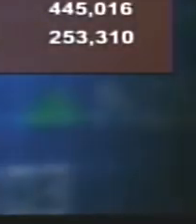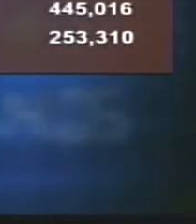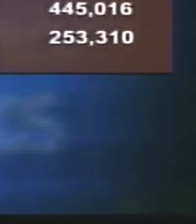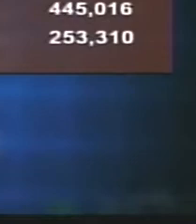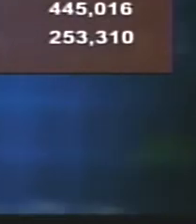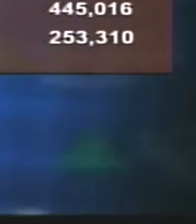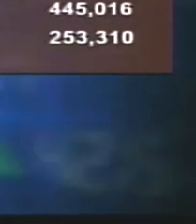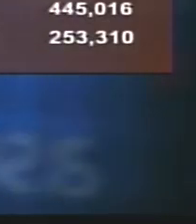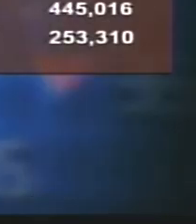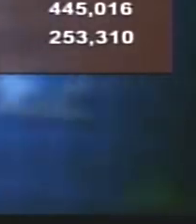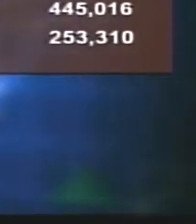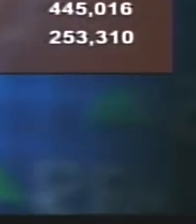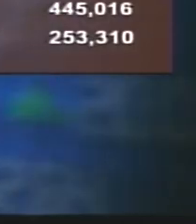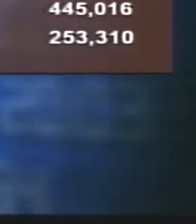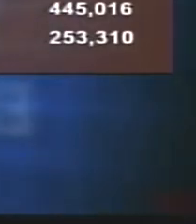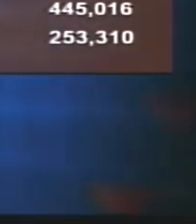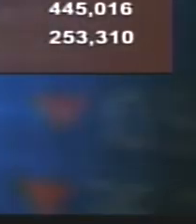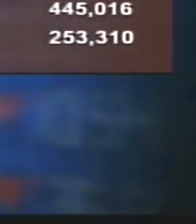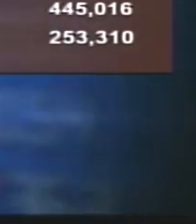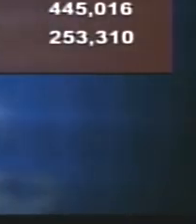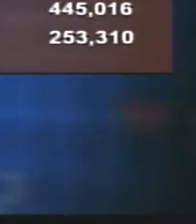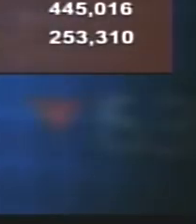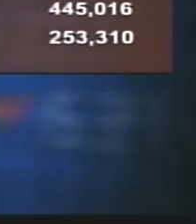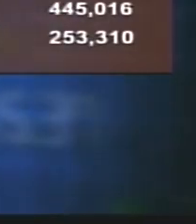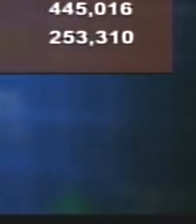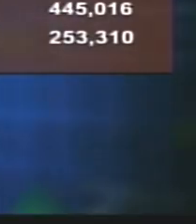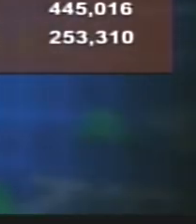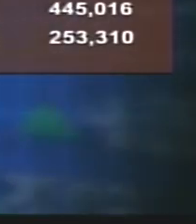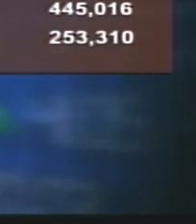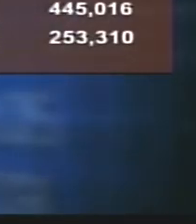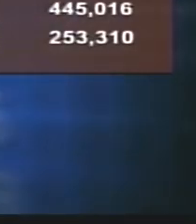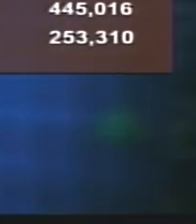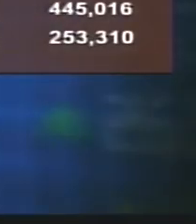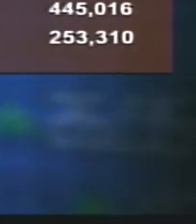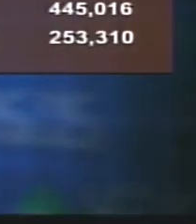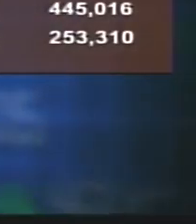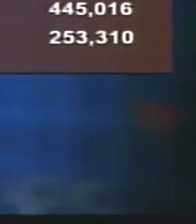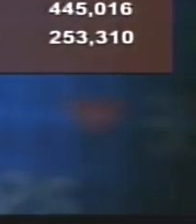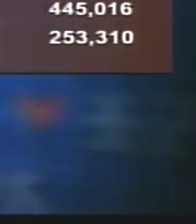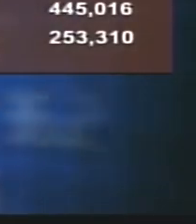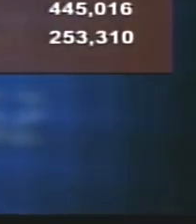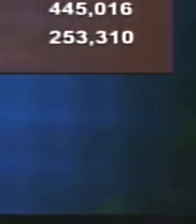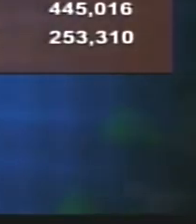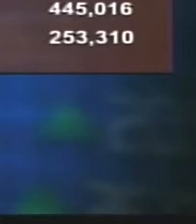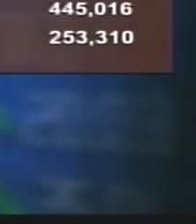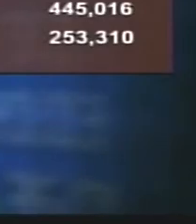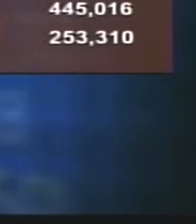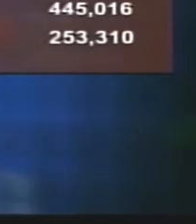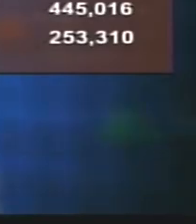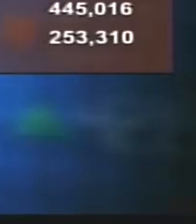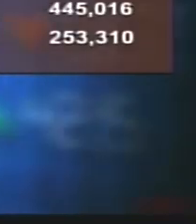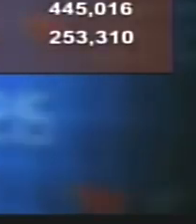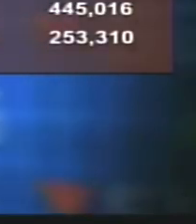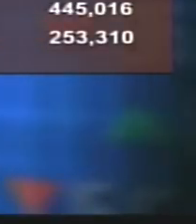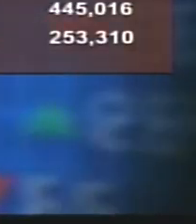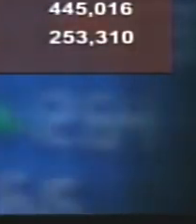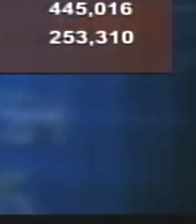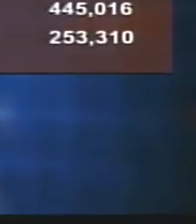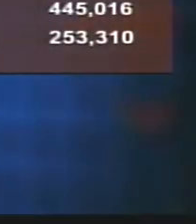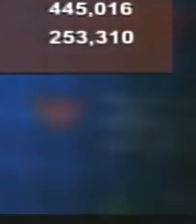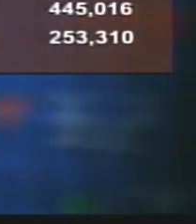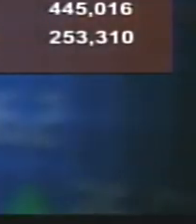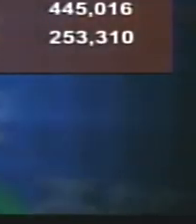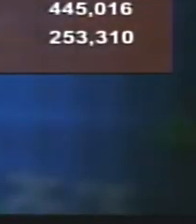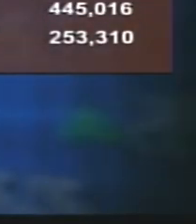Radio Jamaica Limited was the volume leader with 447,189 units, followed by Virgin Paints Jamaica